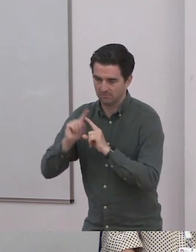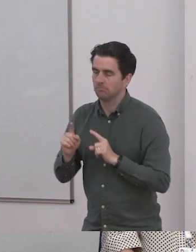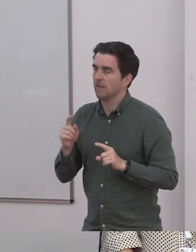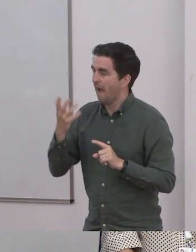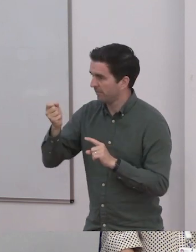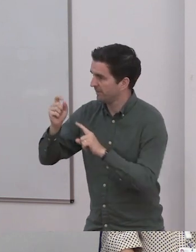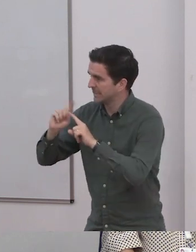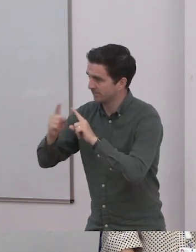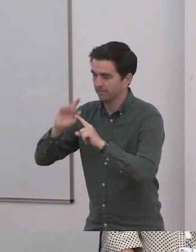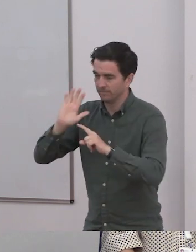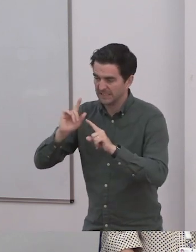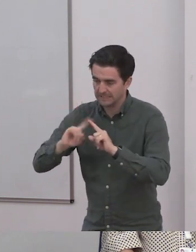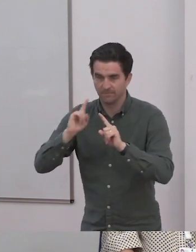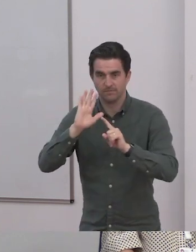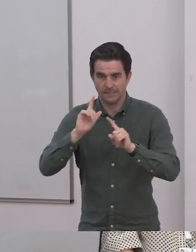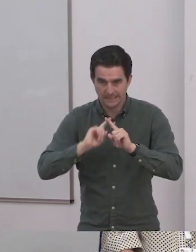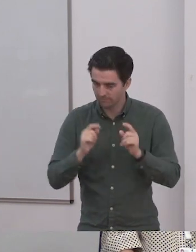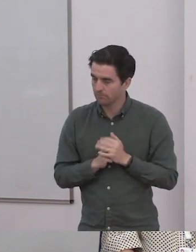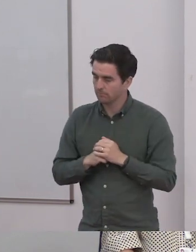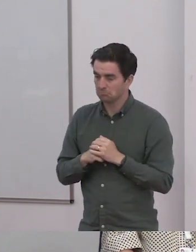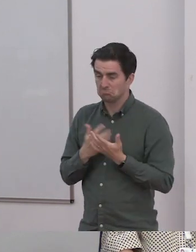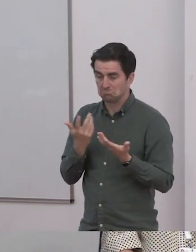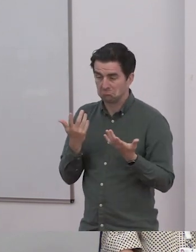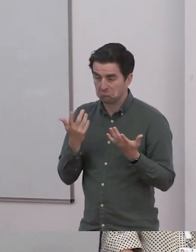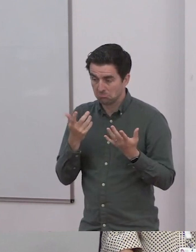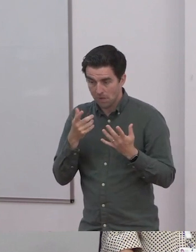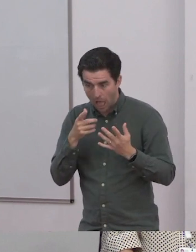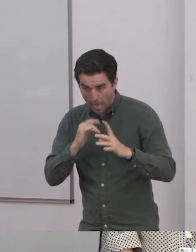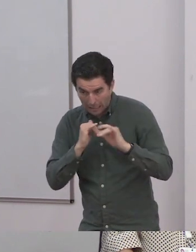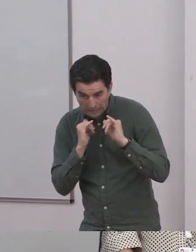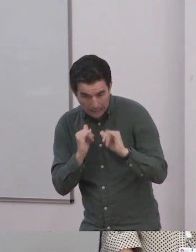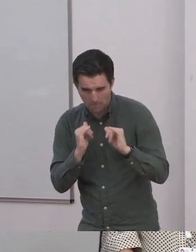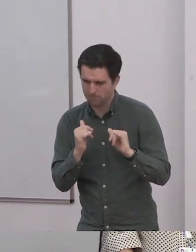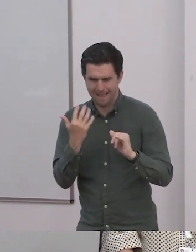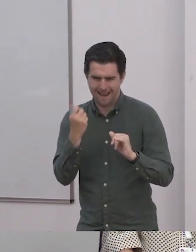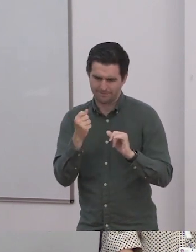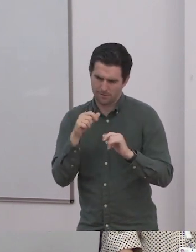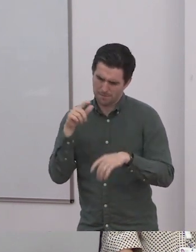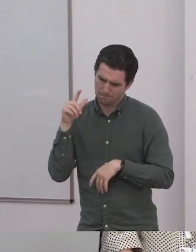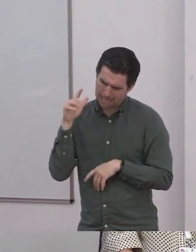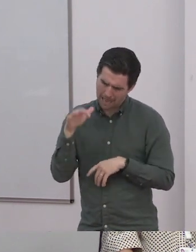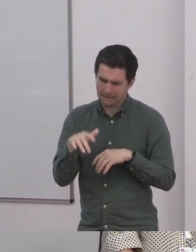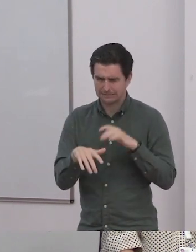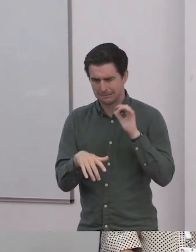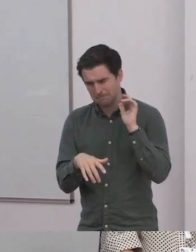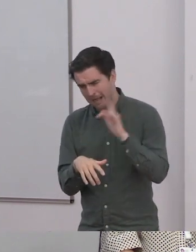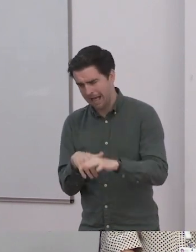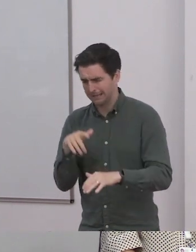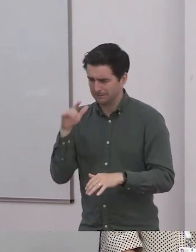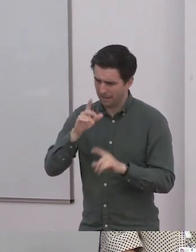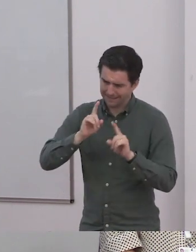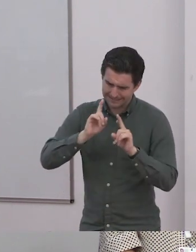And so that's why social models and stuff are important because to understand the person, you need to understand